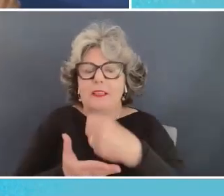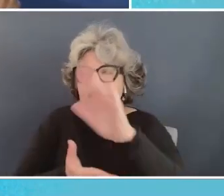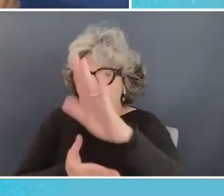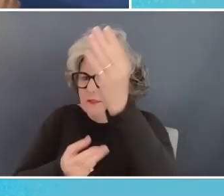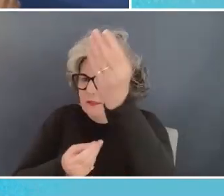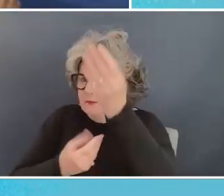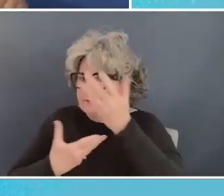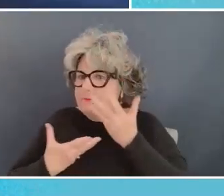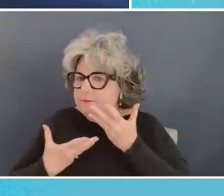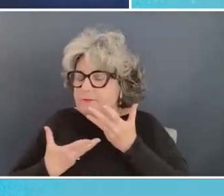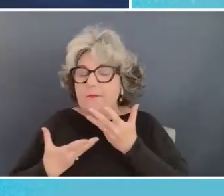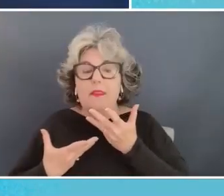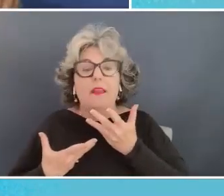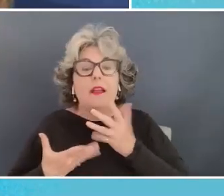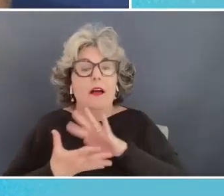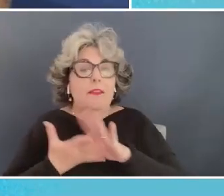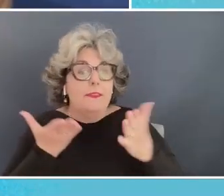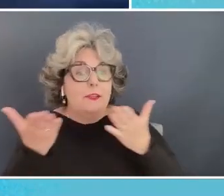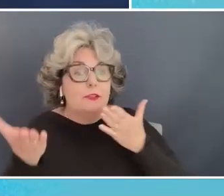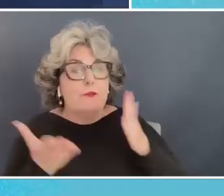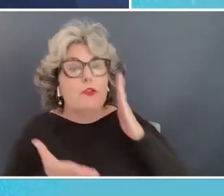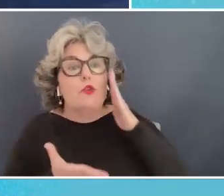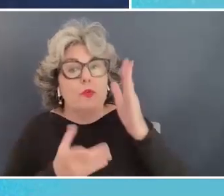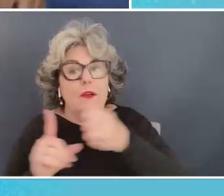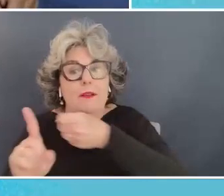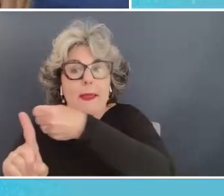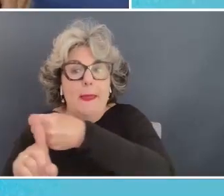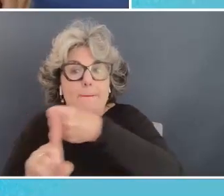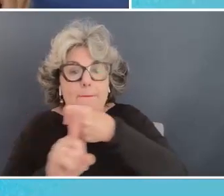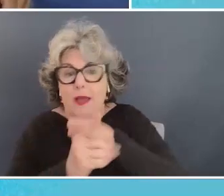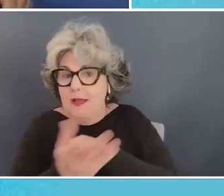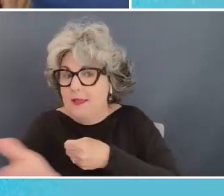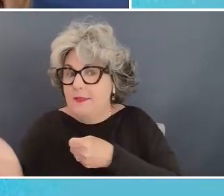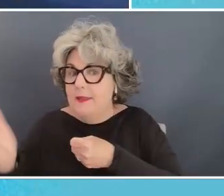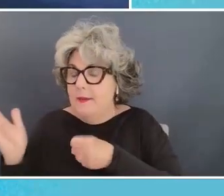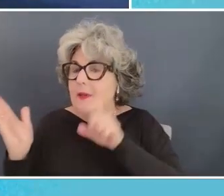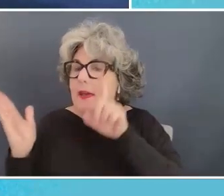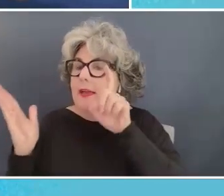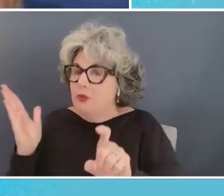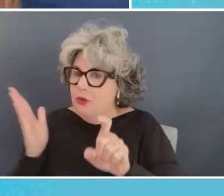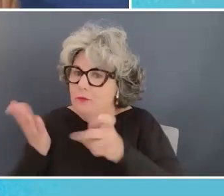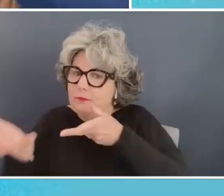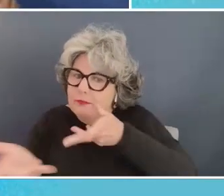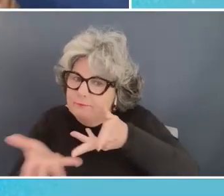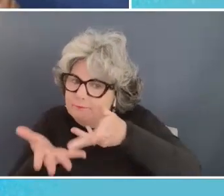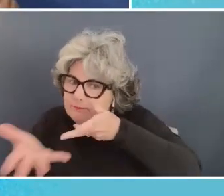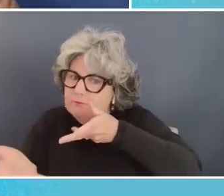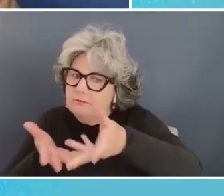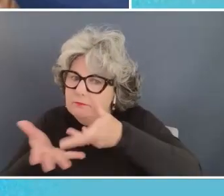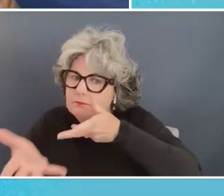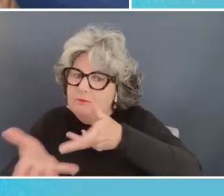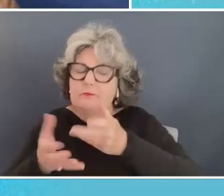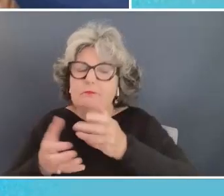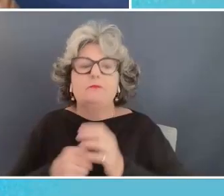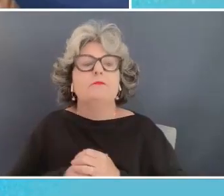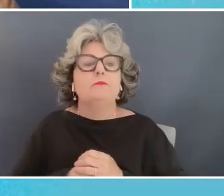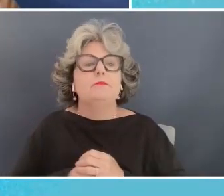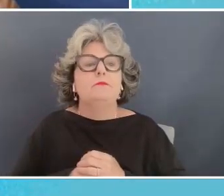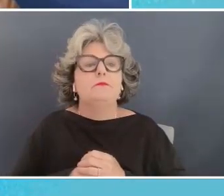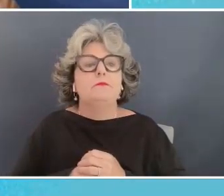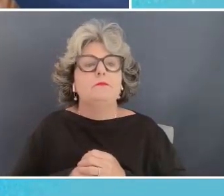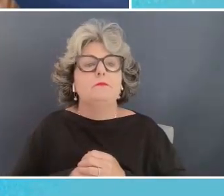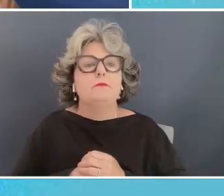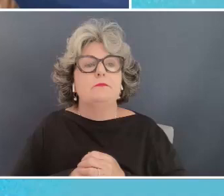services will impact them and it should be a two-way conversation one of the things we talk about in our